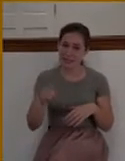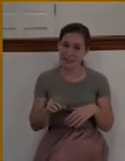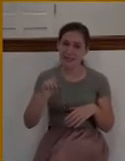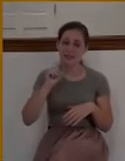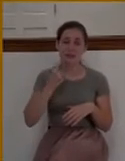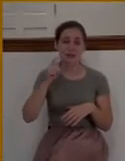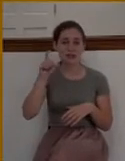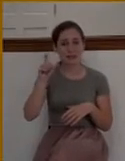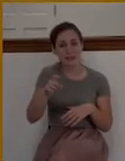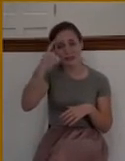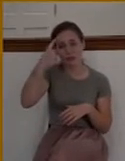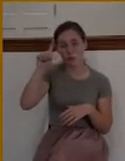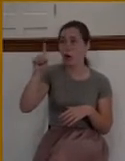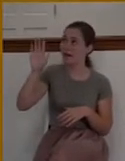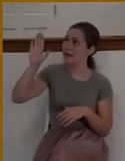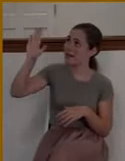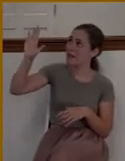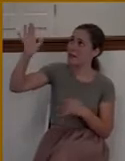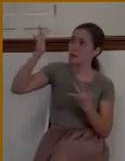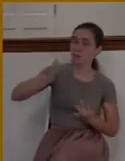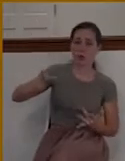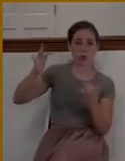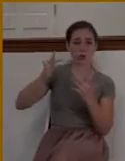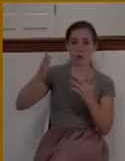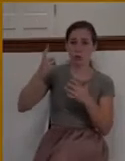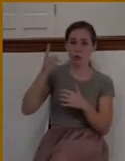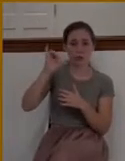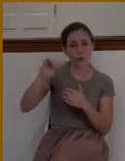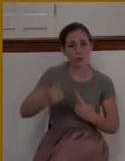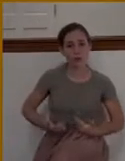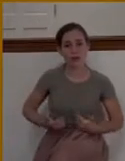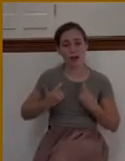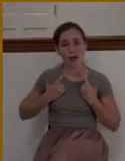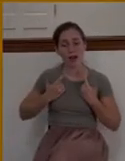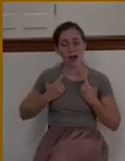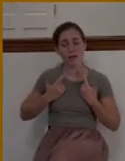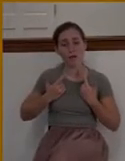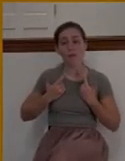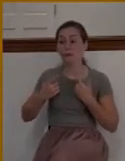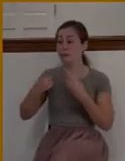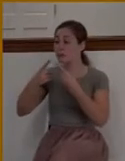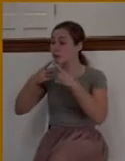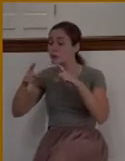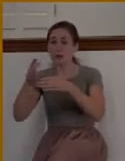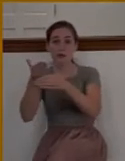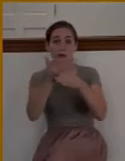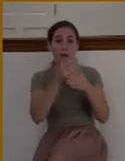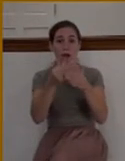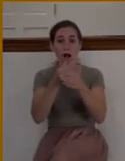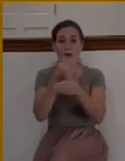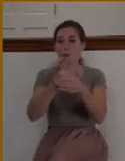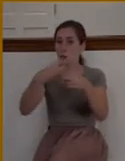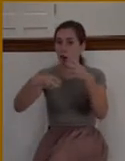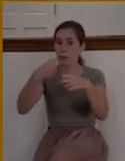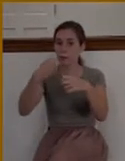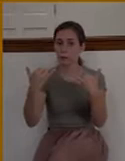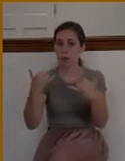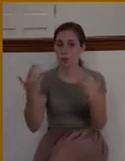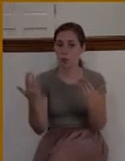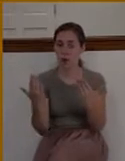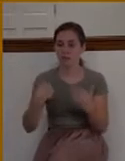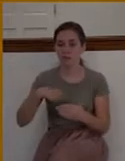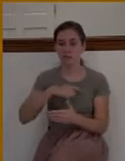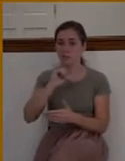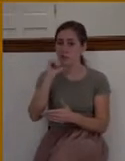life. You know, I think part of the problem we have in evangelism today is we fail to confront people about their sinfulness before a holy